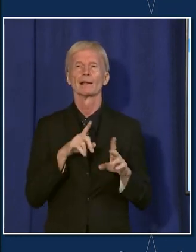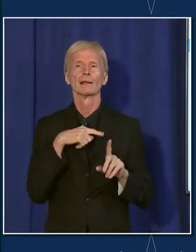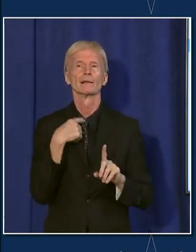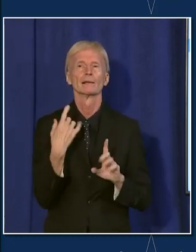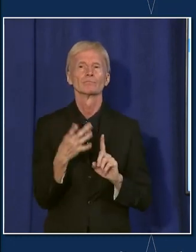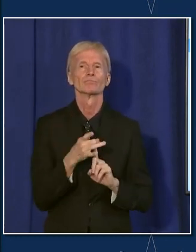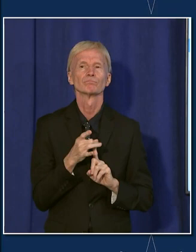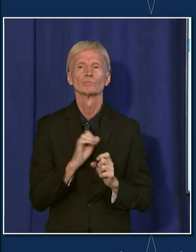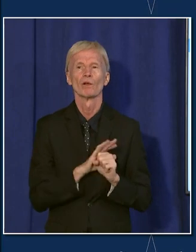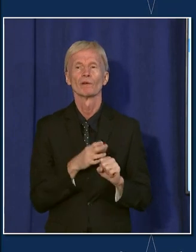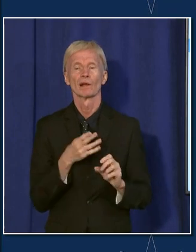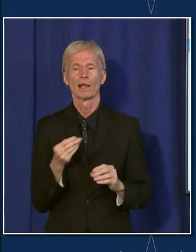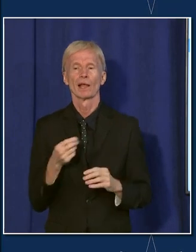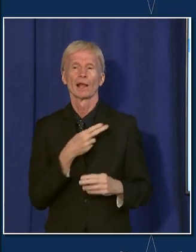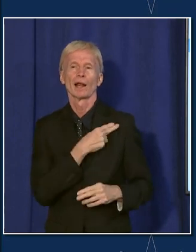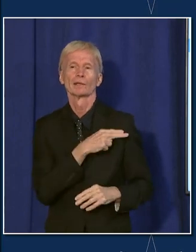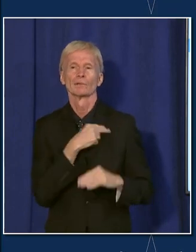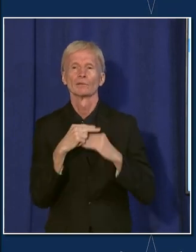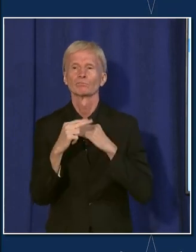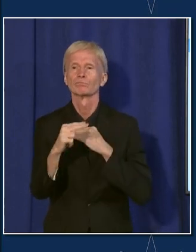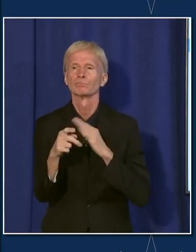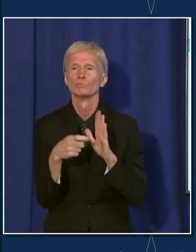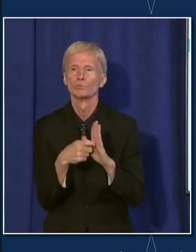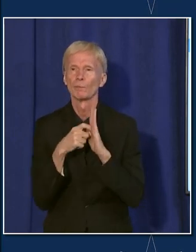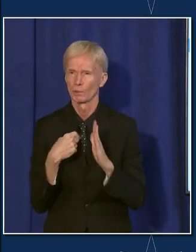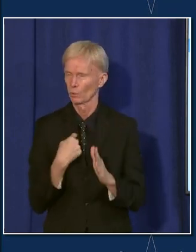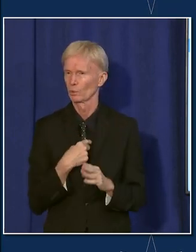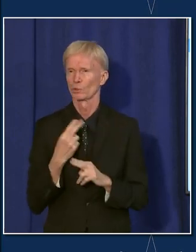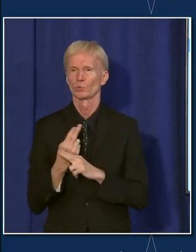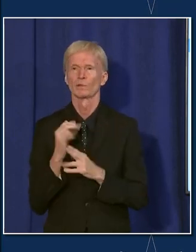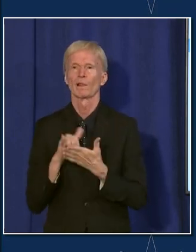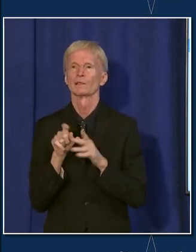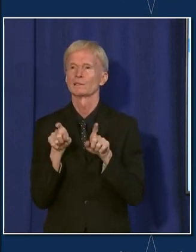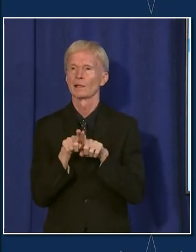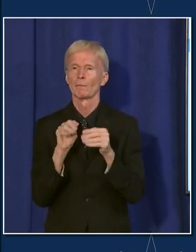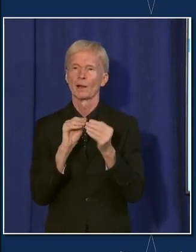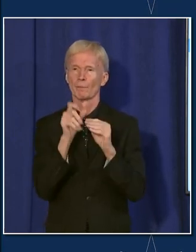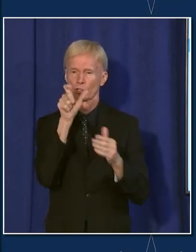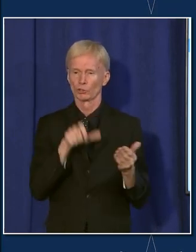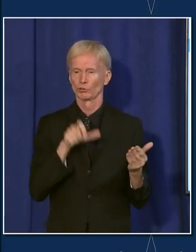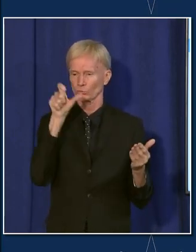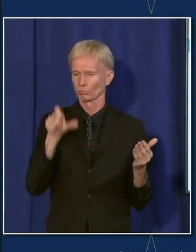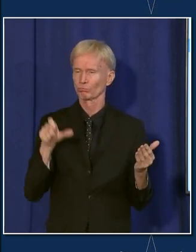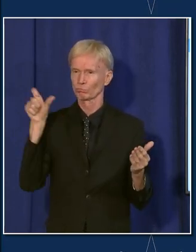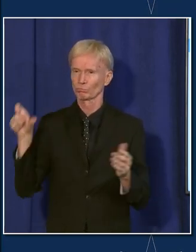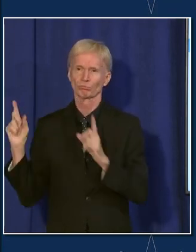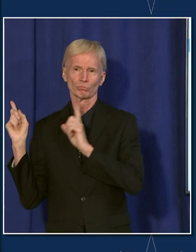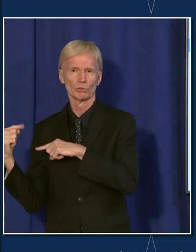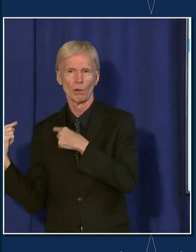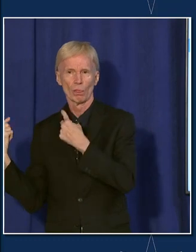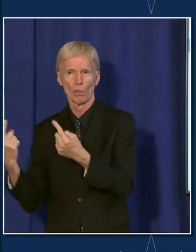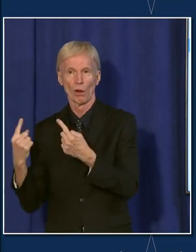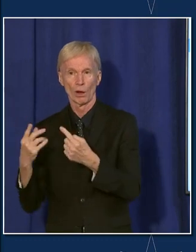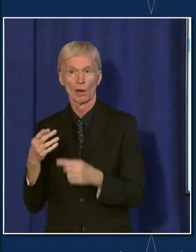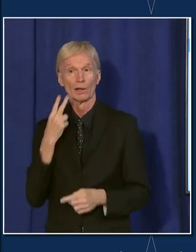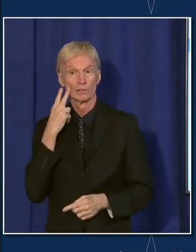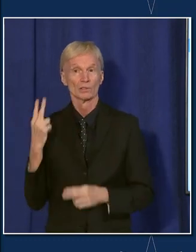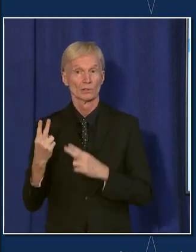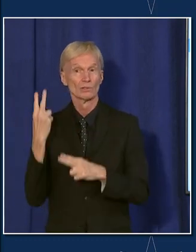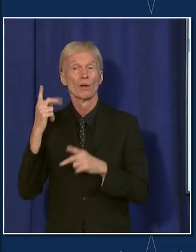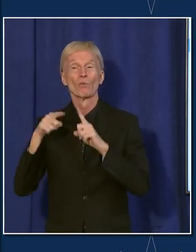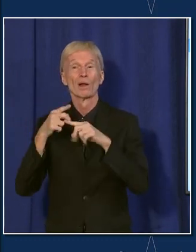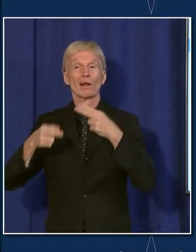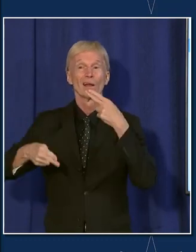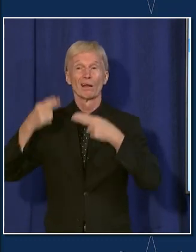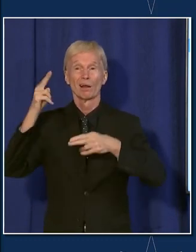as we make some of those decisions. But these are the same metrics we've used all along. We've seen all of those metrics at the very high risk point when we've been